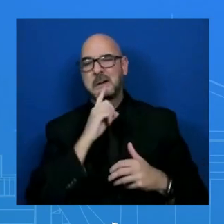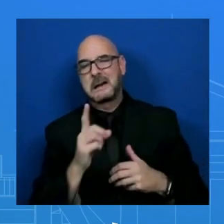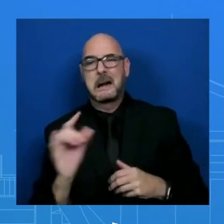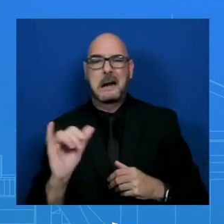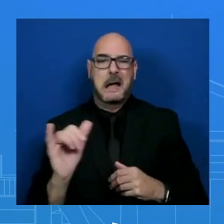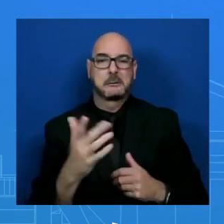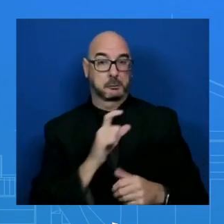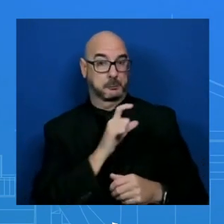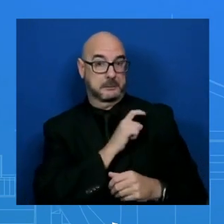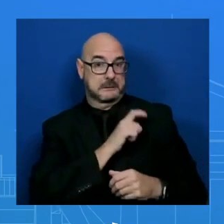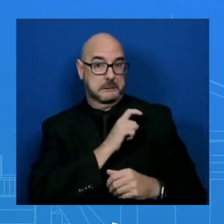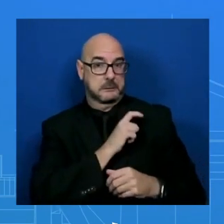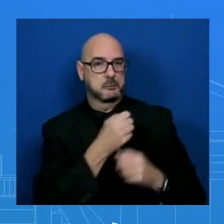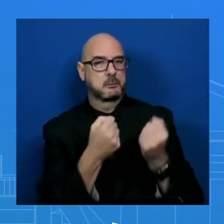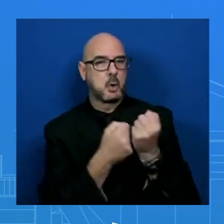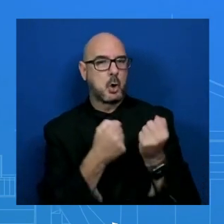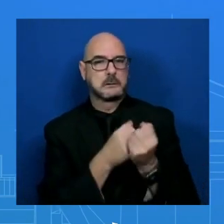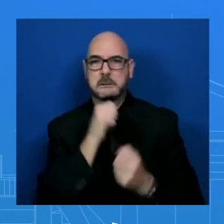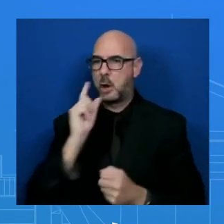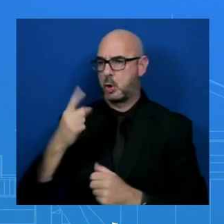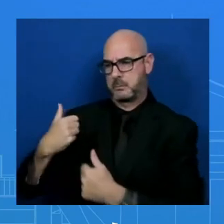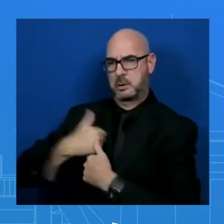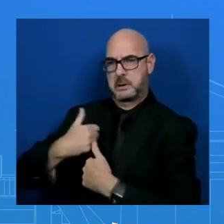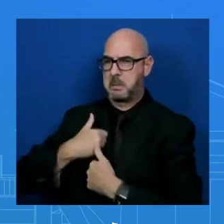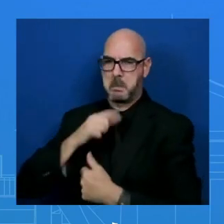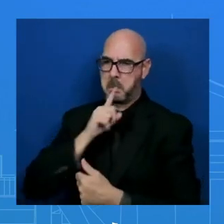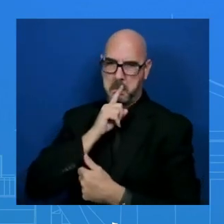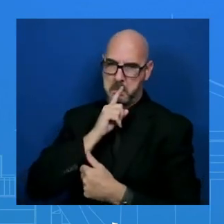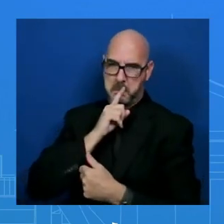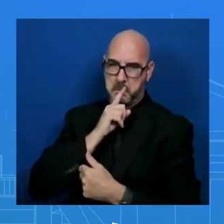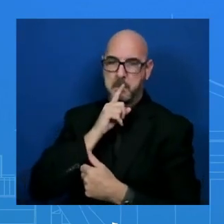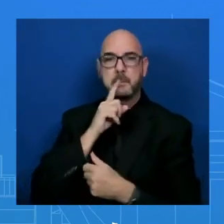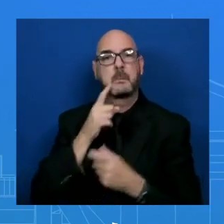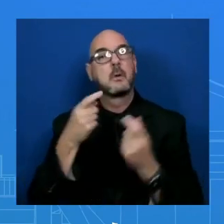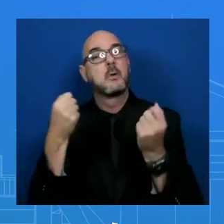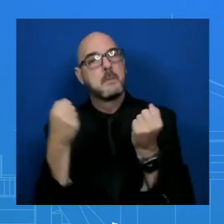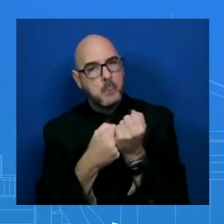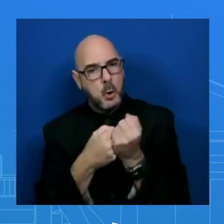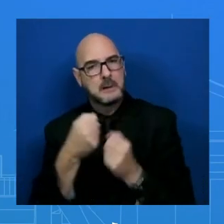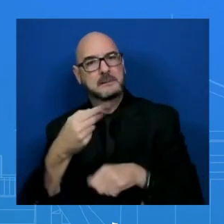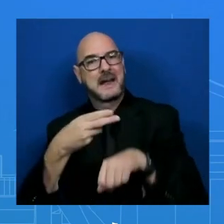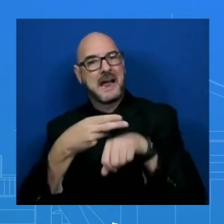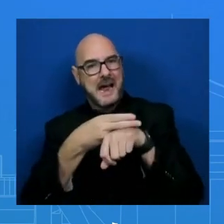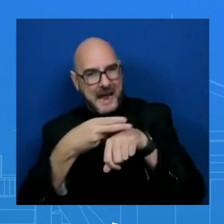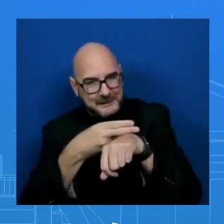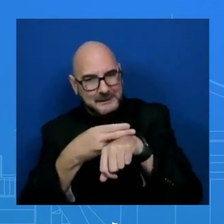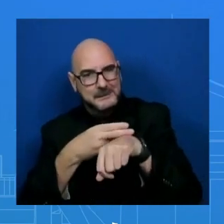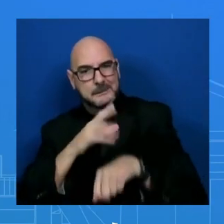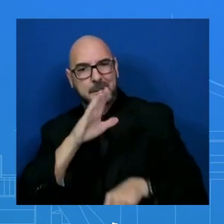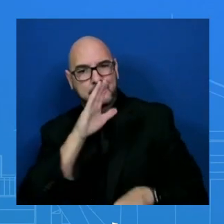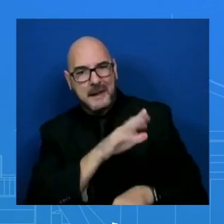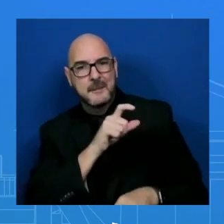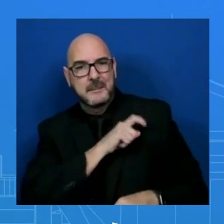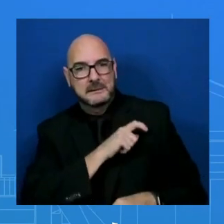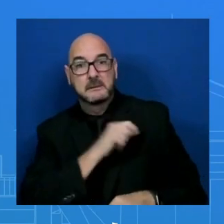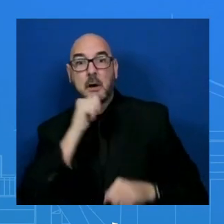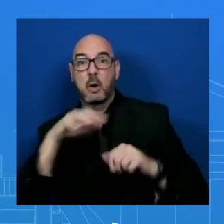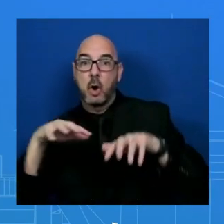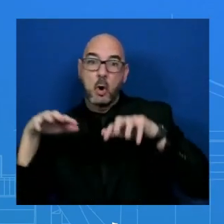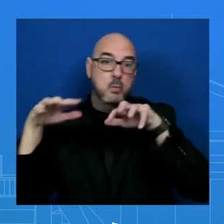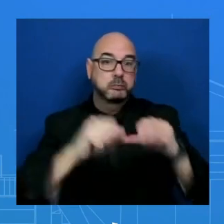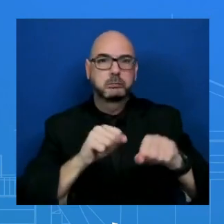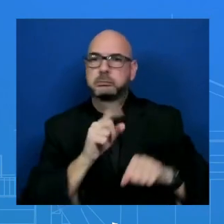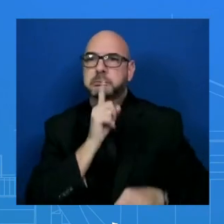one that is in support of the Haitian national police, not taking over the sovereign policing capacities from the Haitian national police.